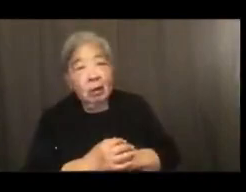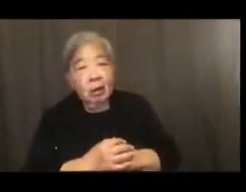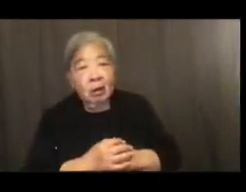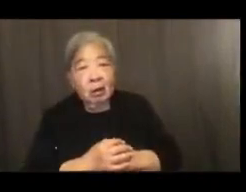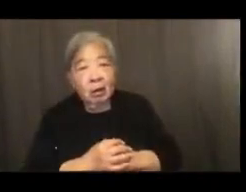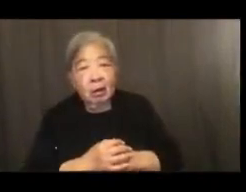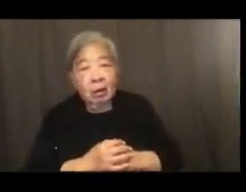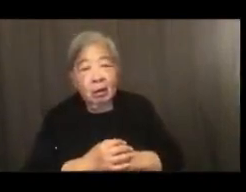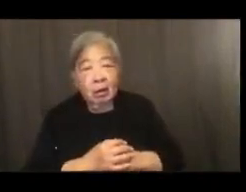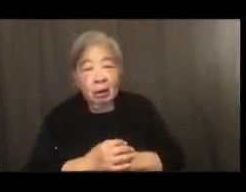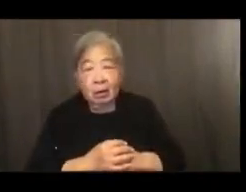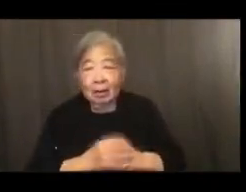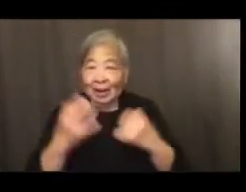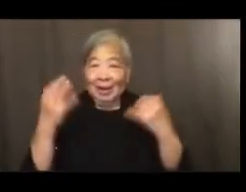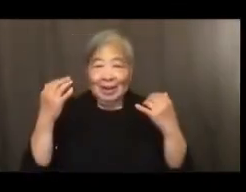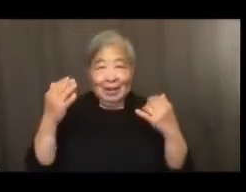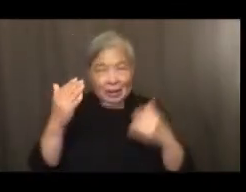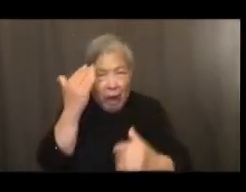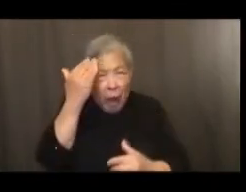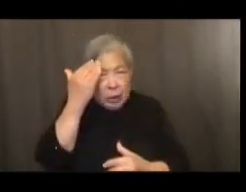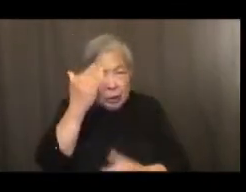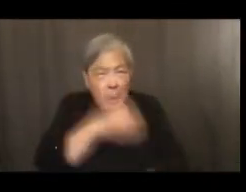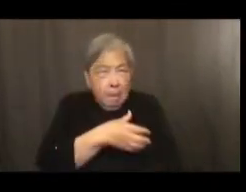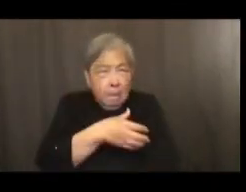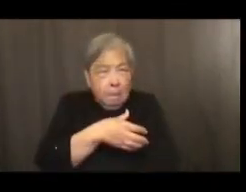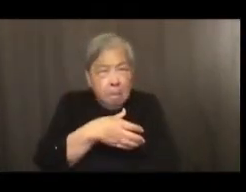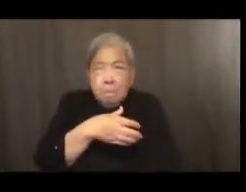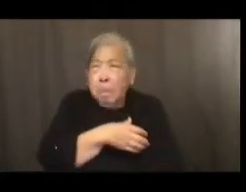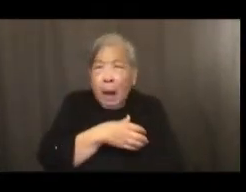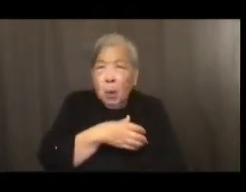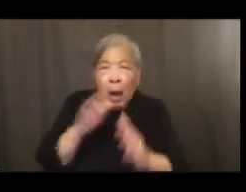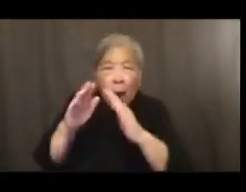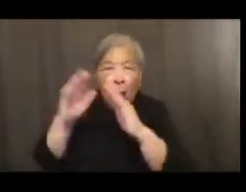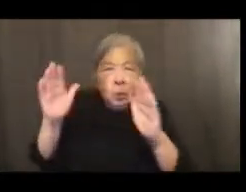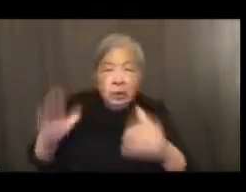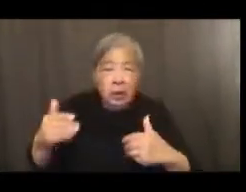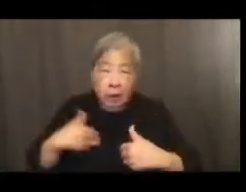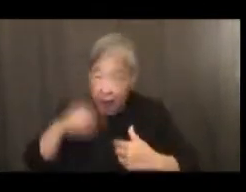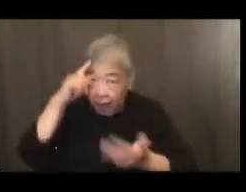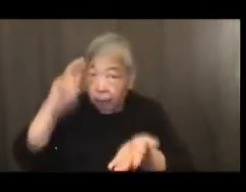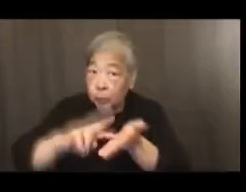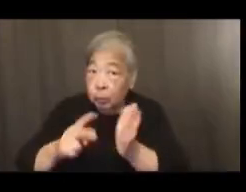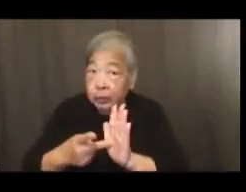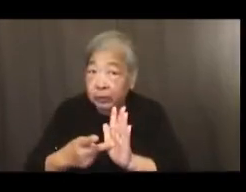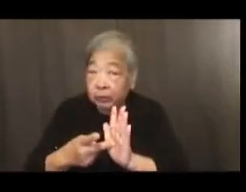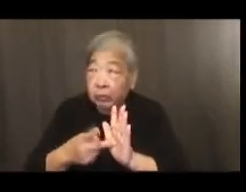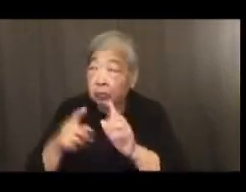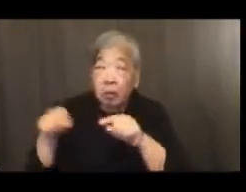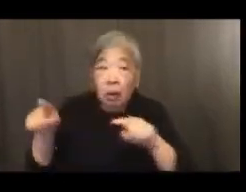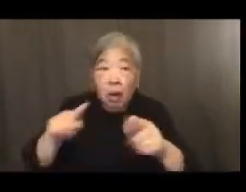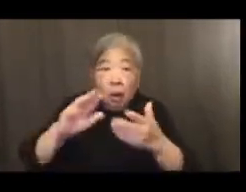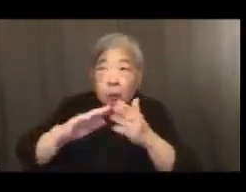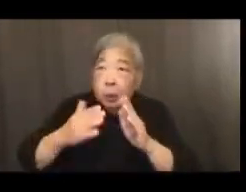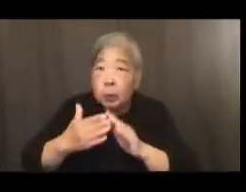A knowledge powerhouse with purpose and a community mindset,